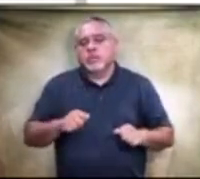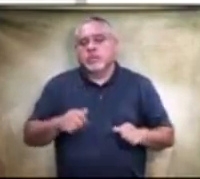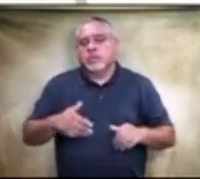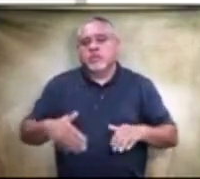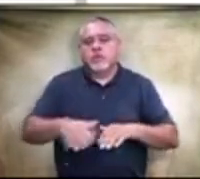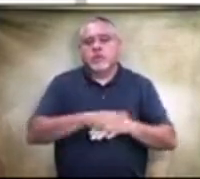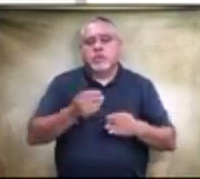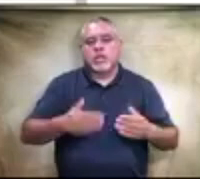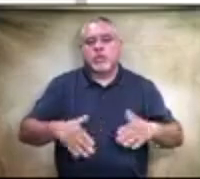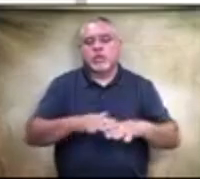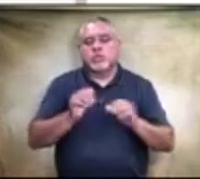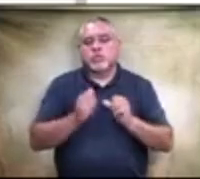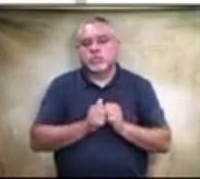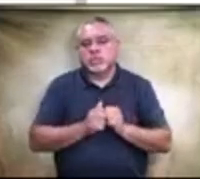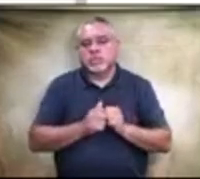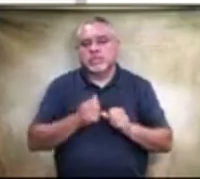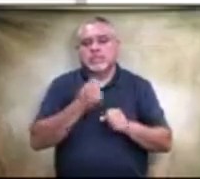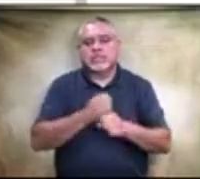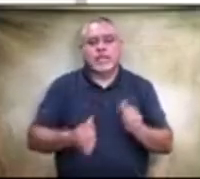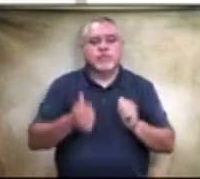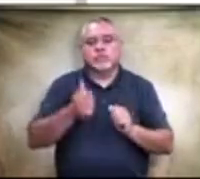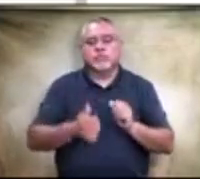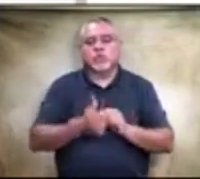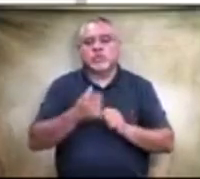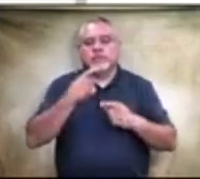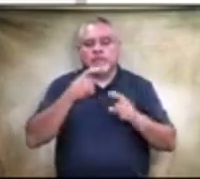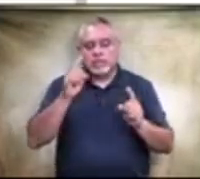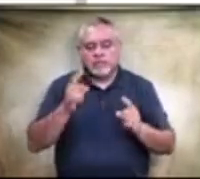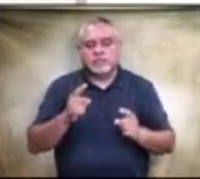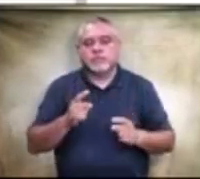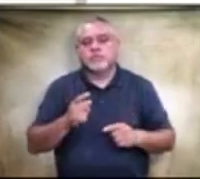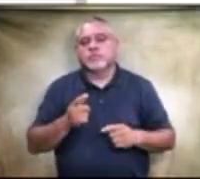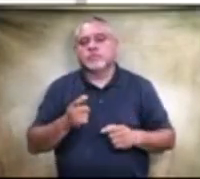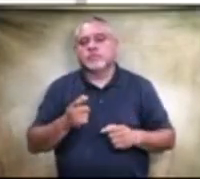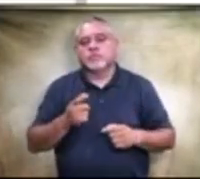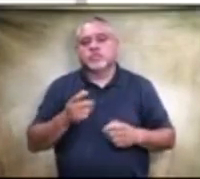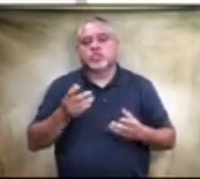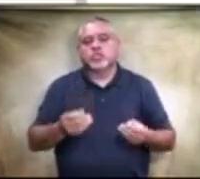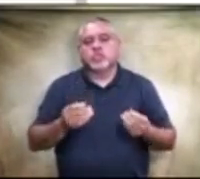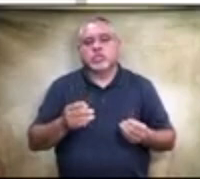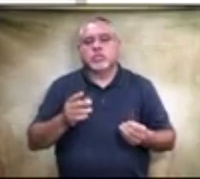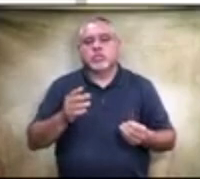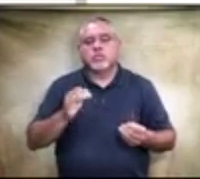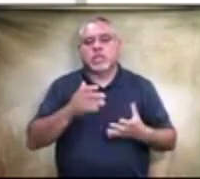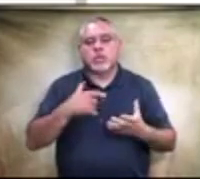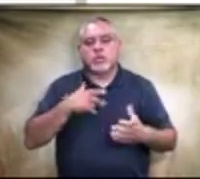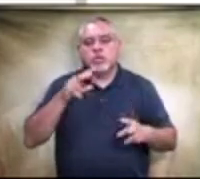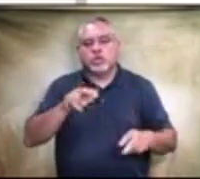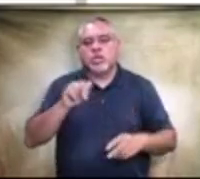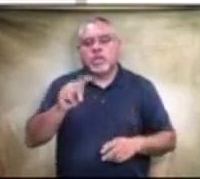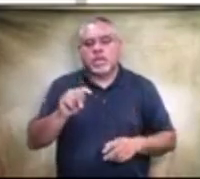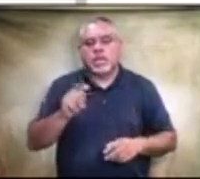the safest most effective um cushioning would be an item that we would look at immediately